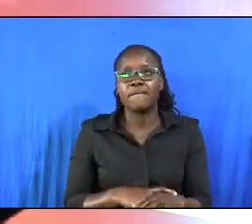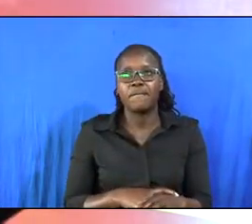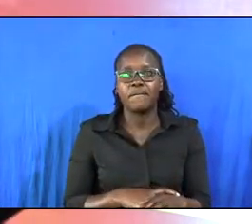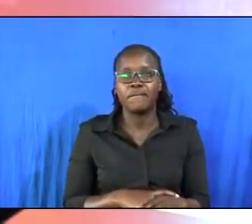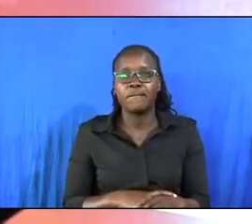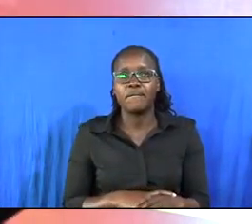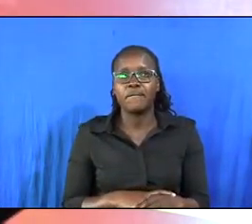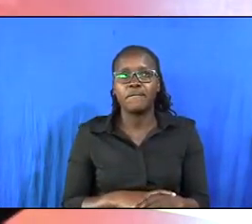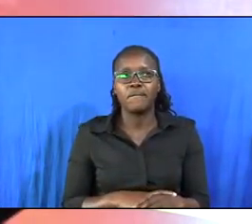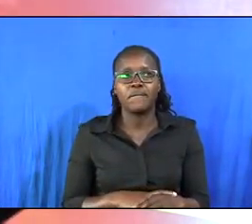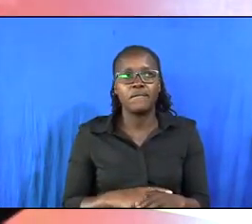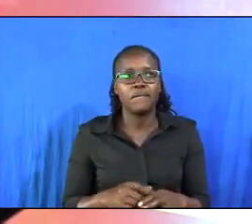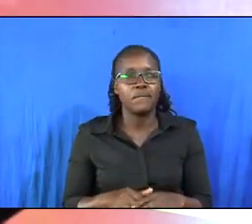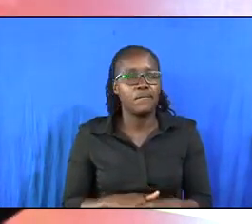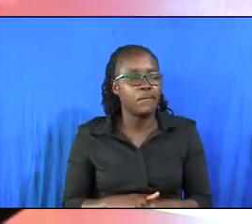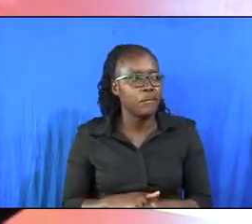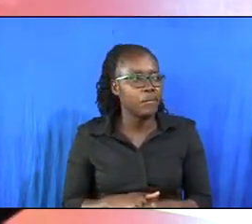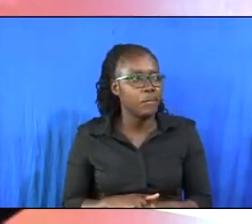right now.